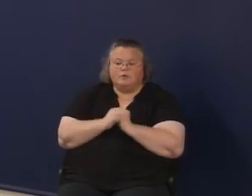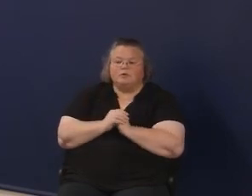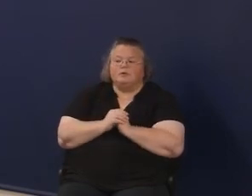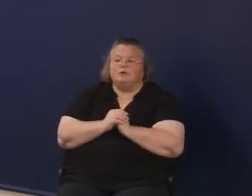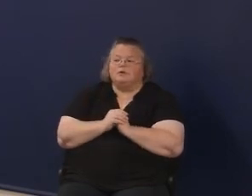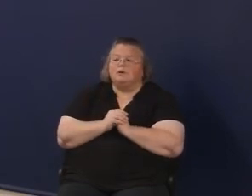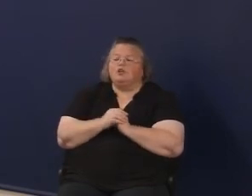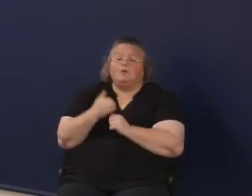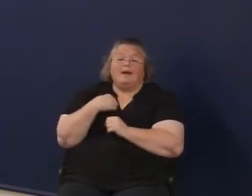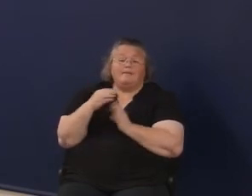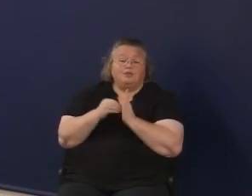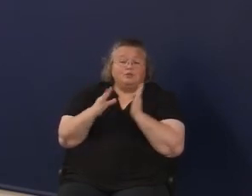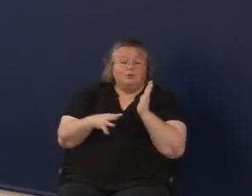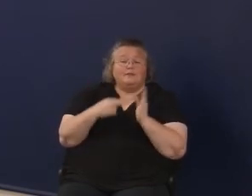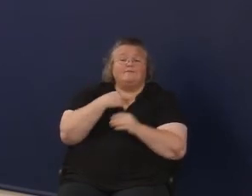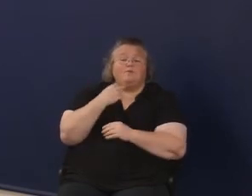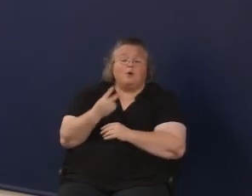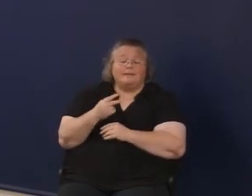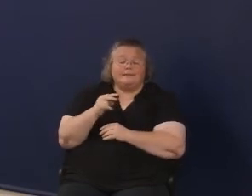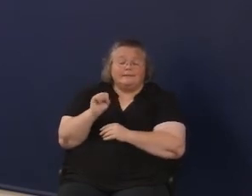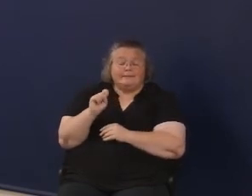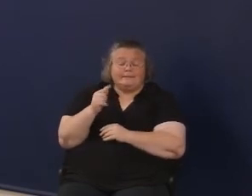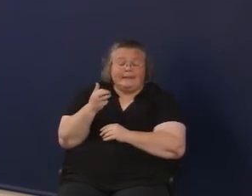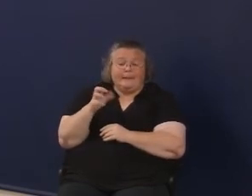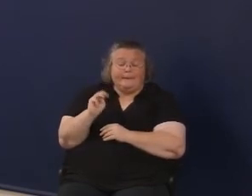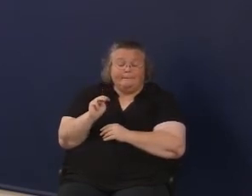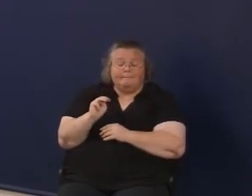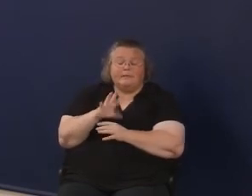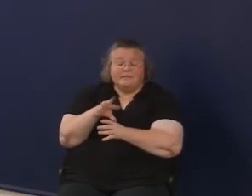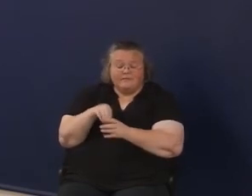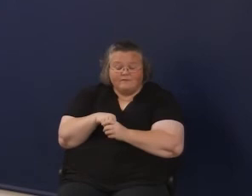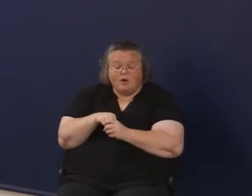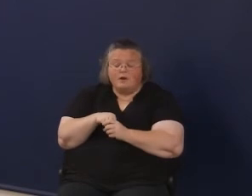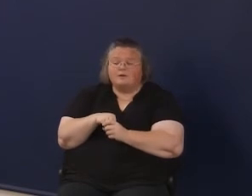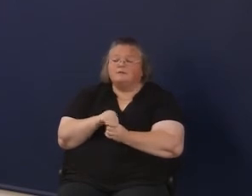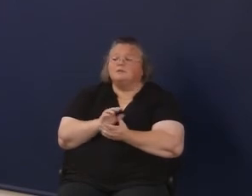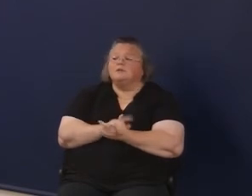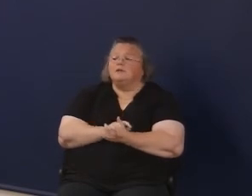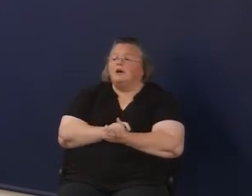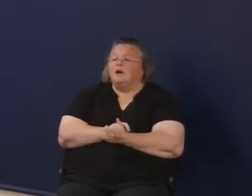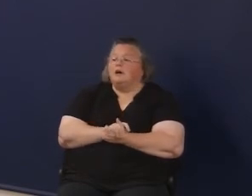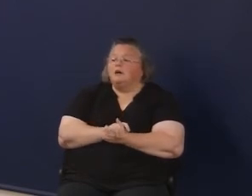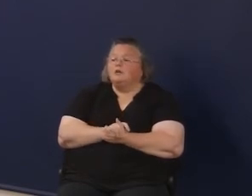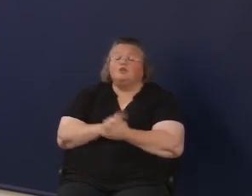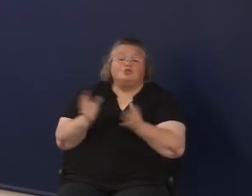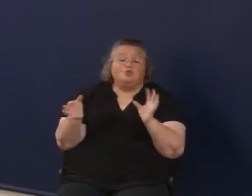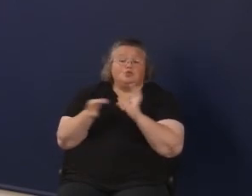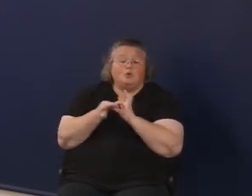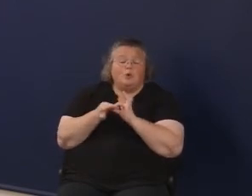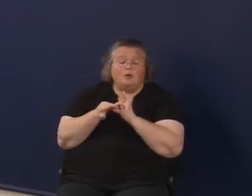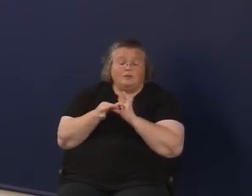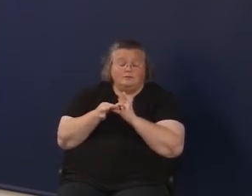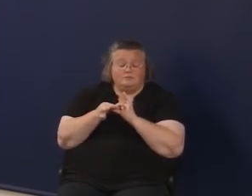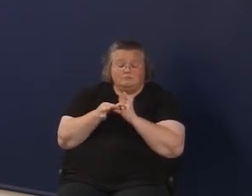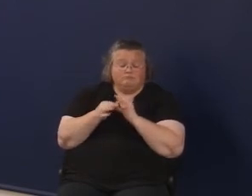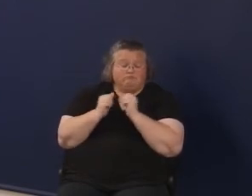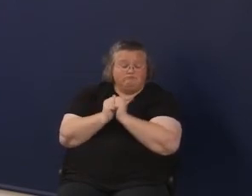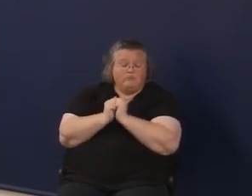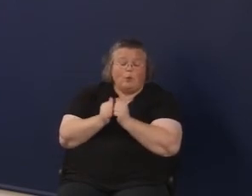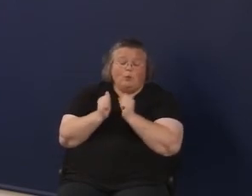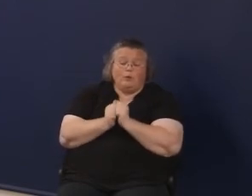You've got student voice team. The Kentucky student voice team involved in that. Heavily involved in that. The joint effort between CIE,